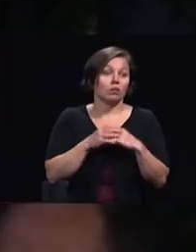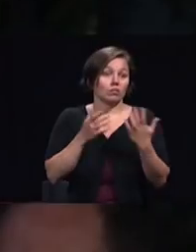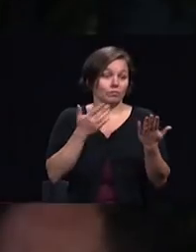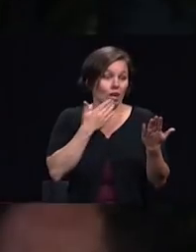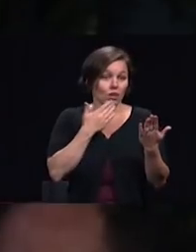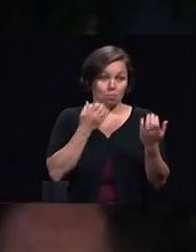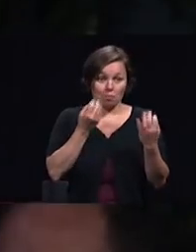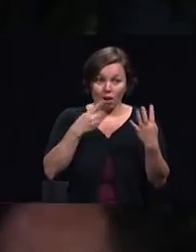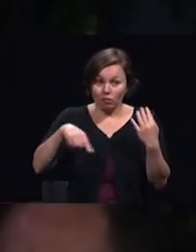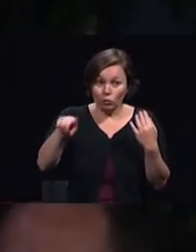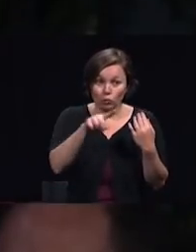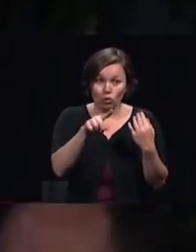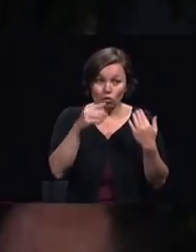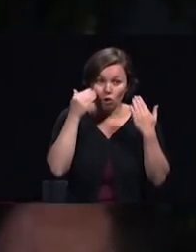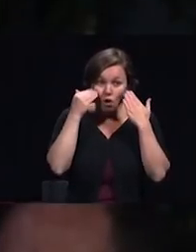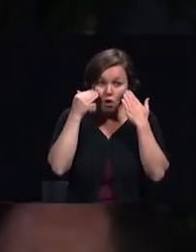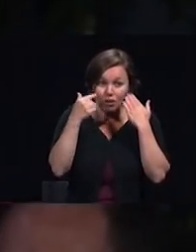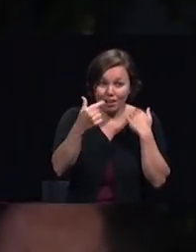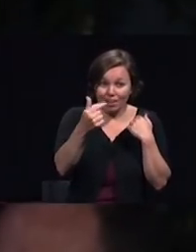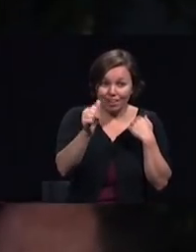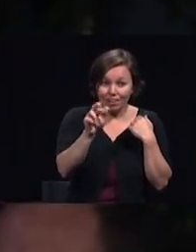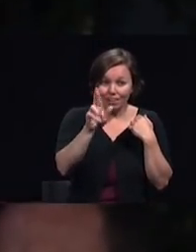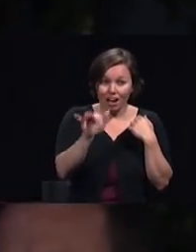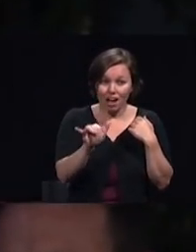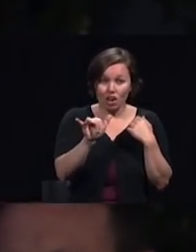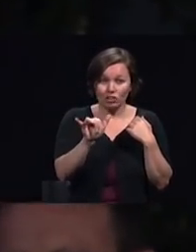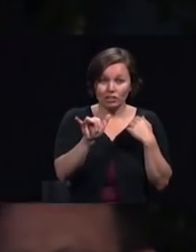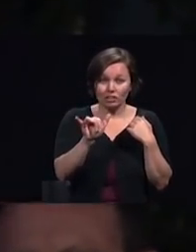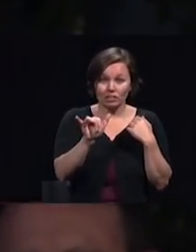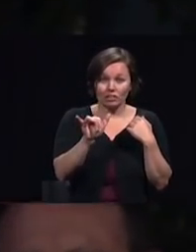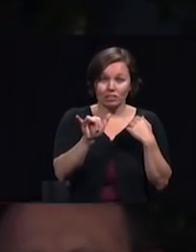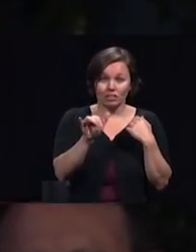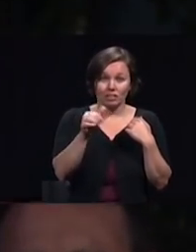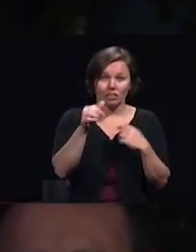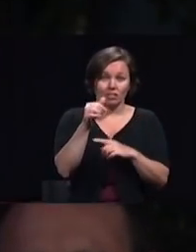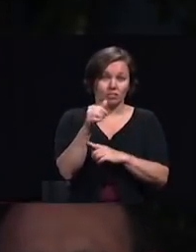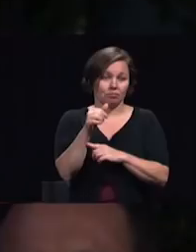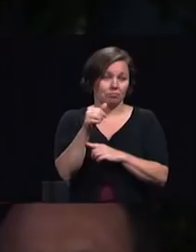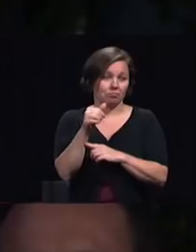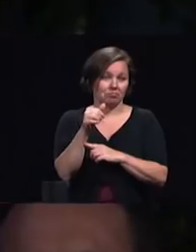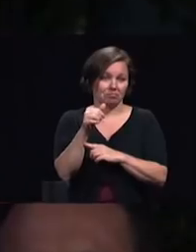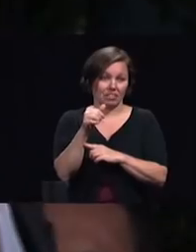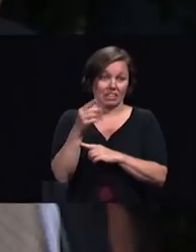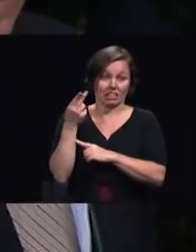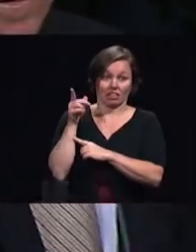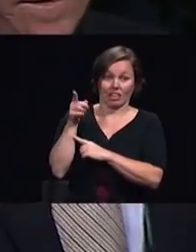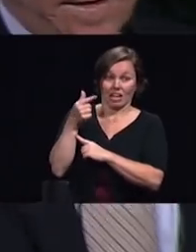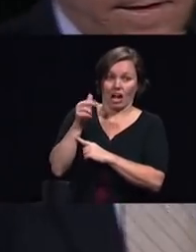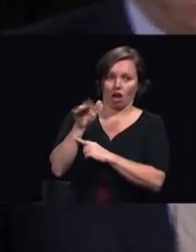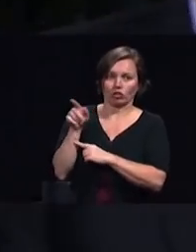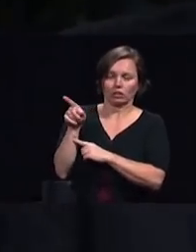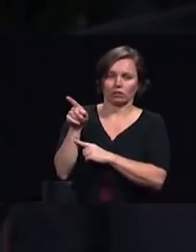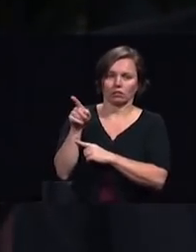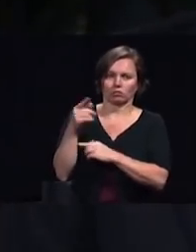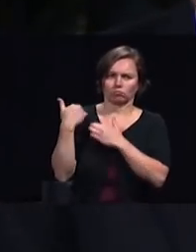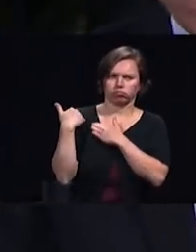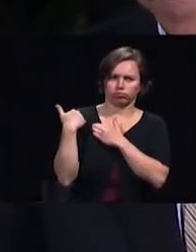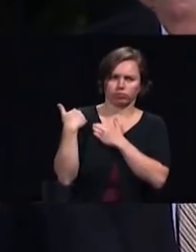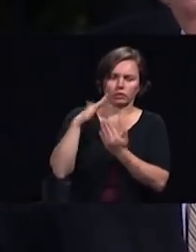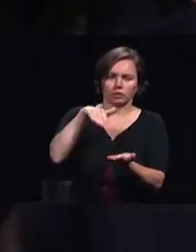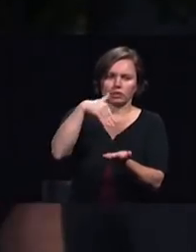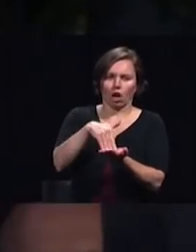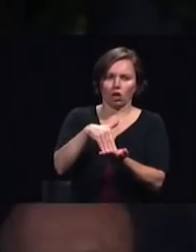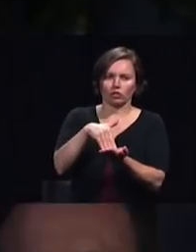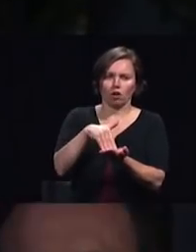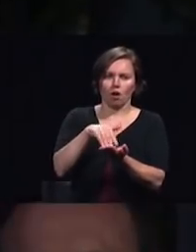of Adventist Mission and an associate secretary of the general conference Gary has a great burden for centers of influence